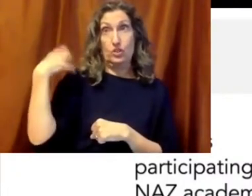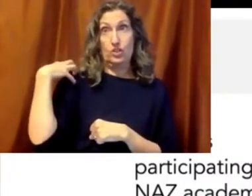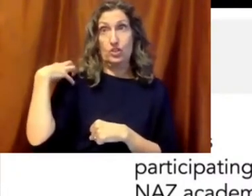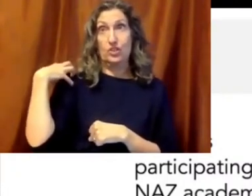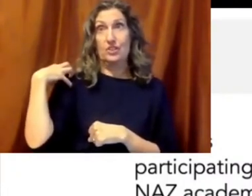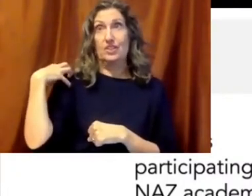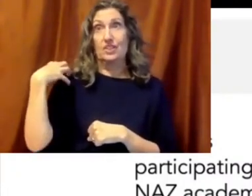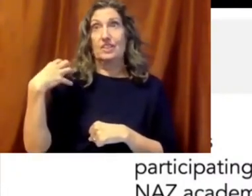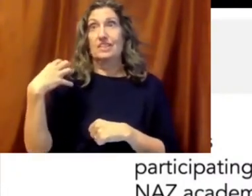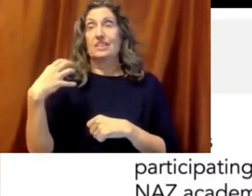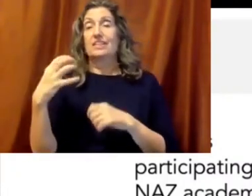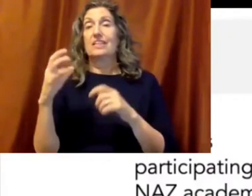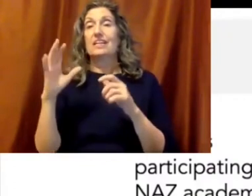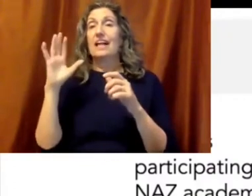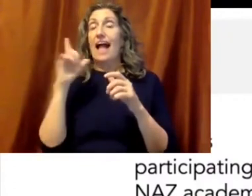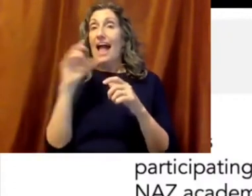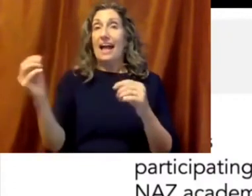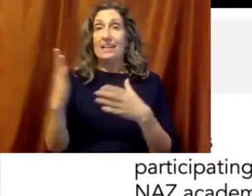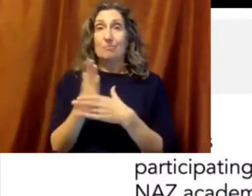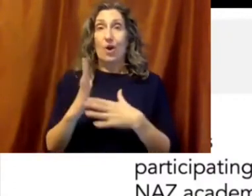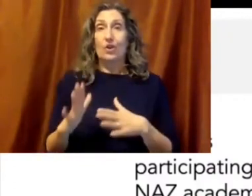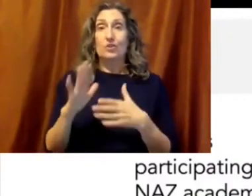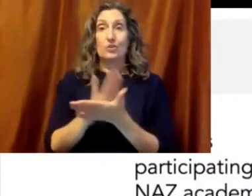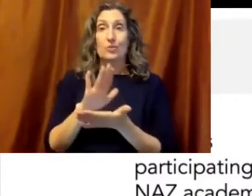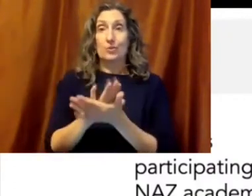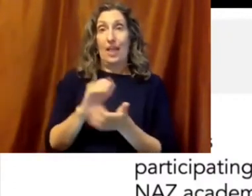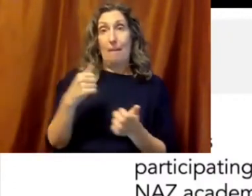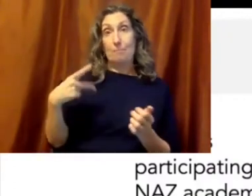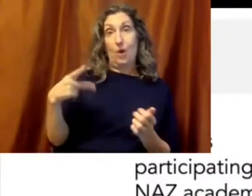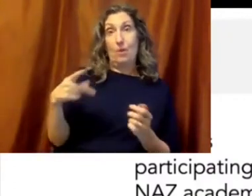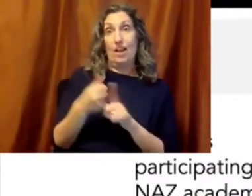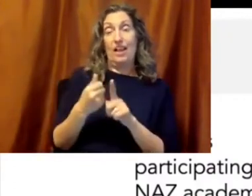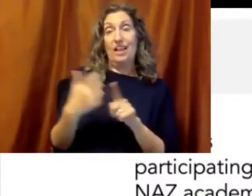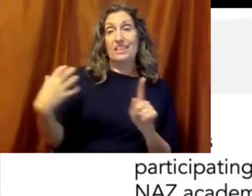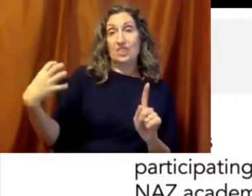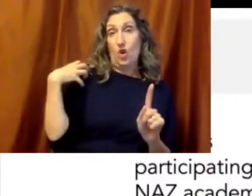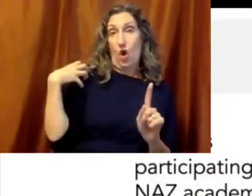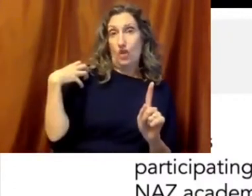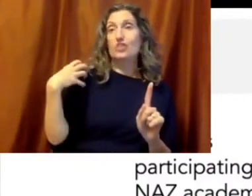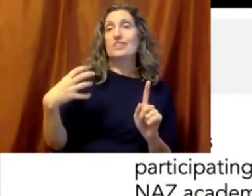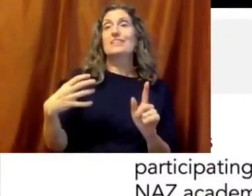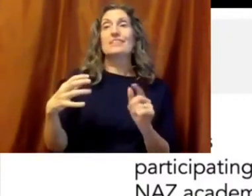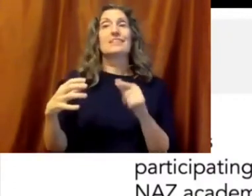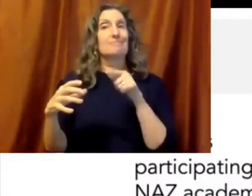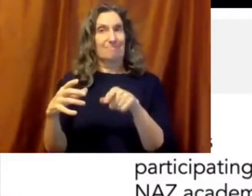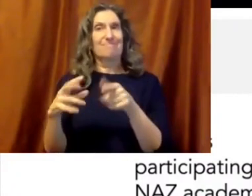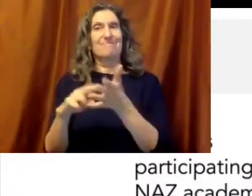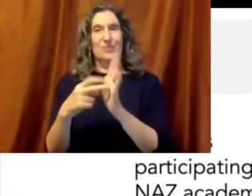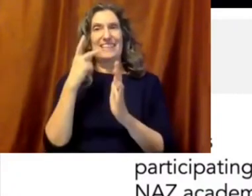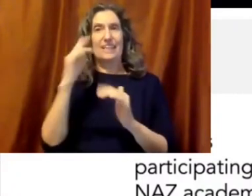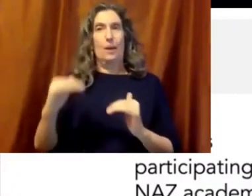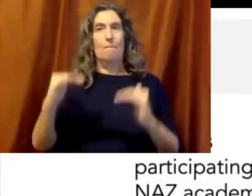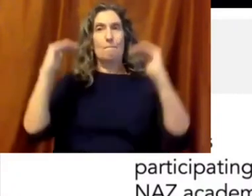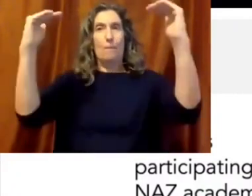And they're in one of our partner schools. The purple is a coach and in one of our partner schools getting the academic strategies.